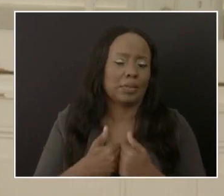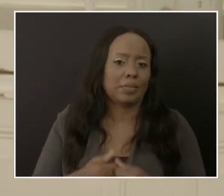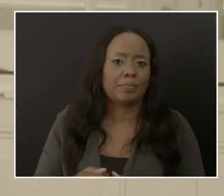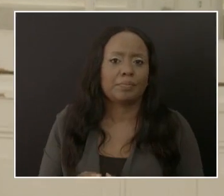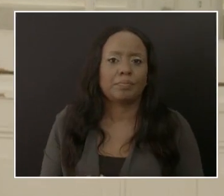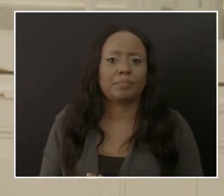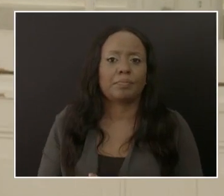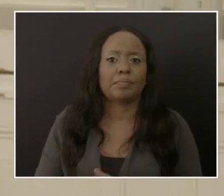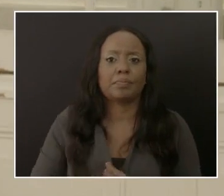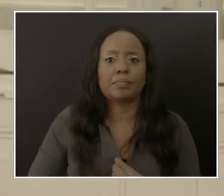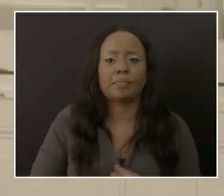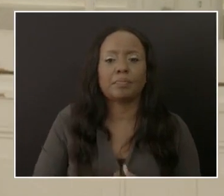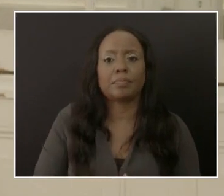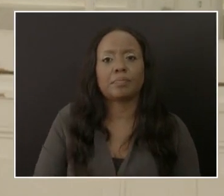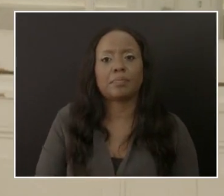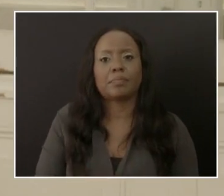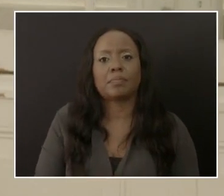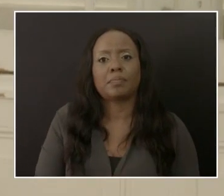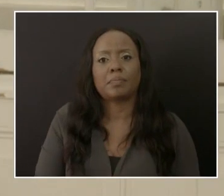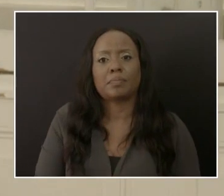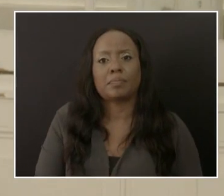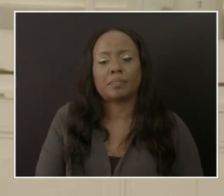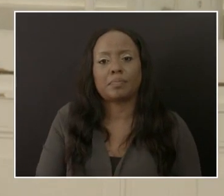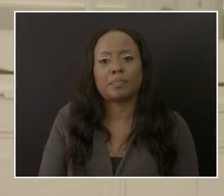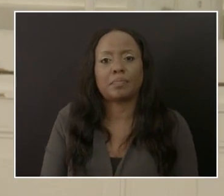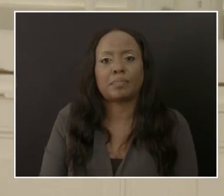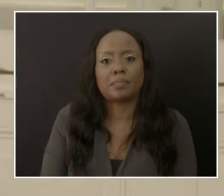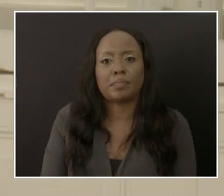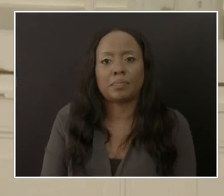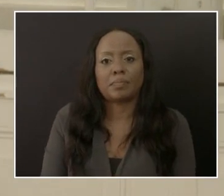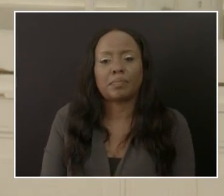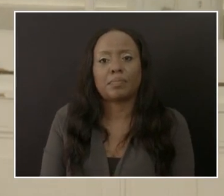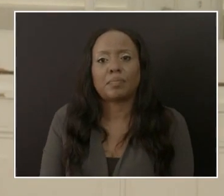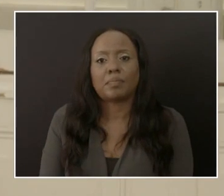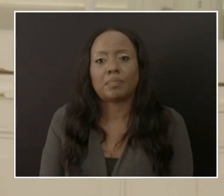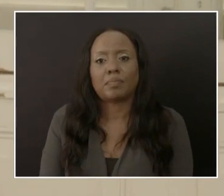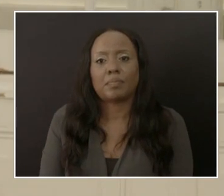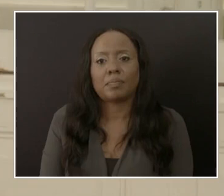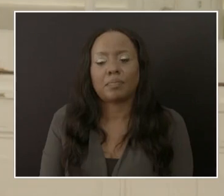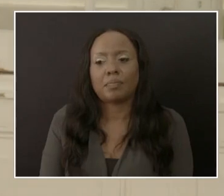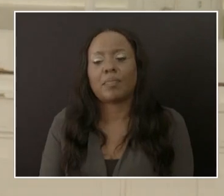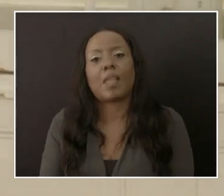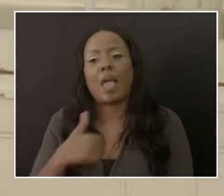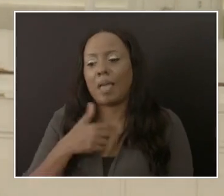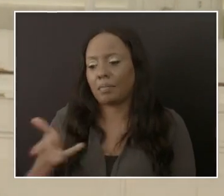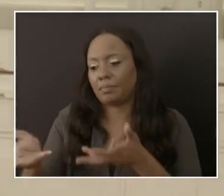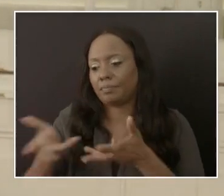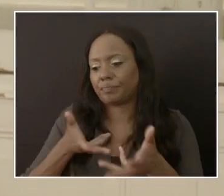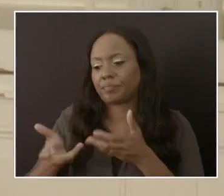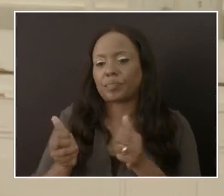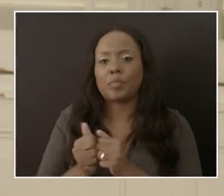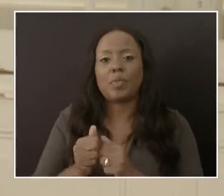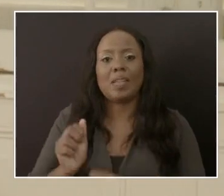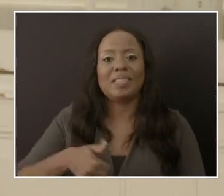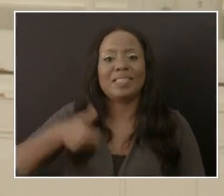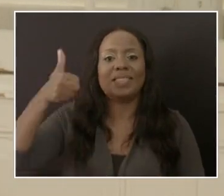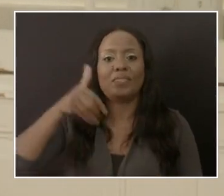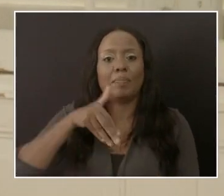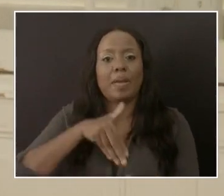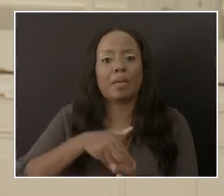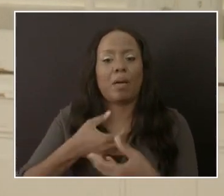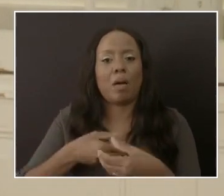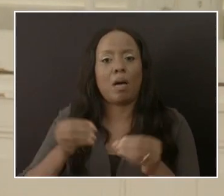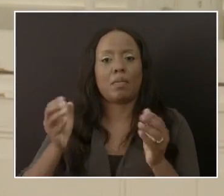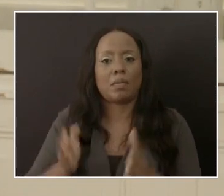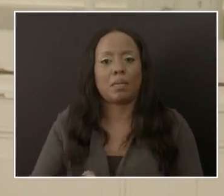I was fortunate to engage the CMO of the Cayman Islands, and they indicated